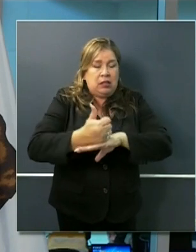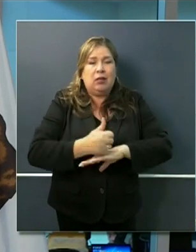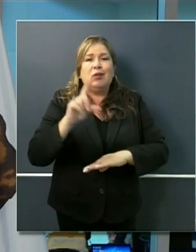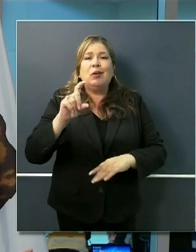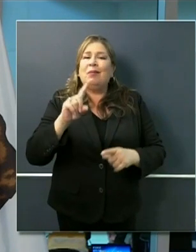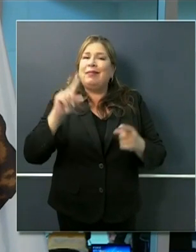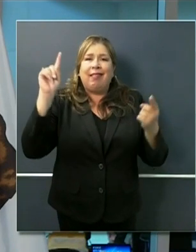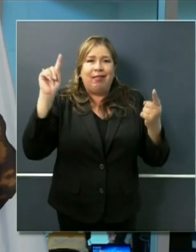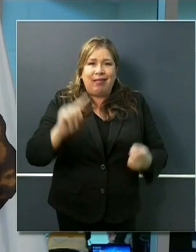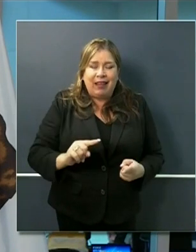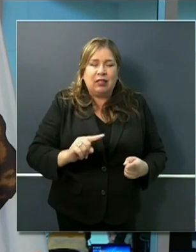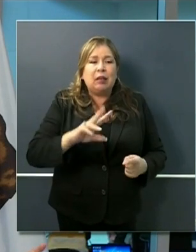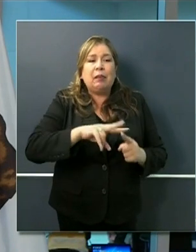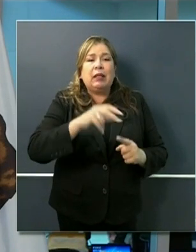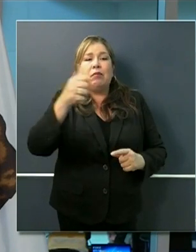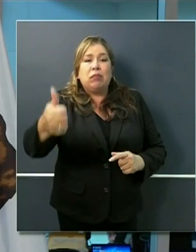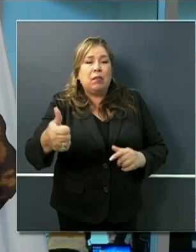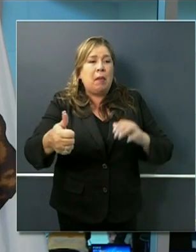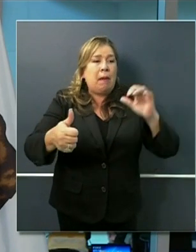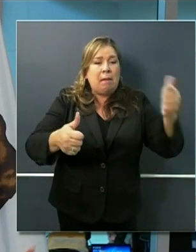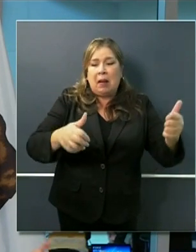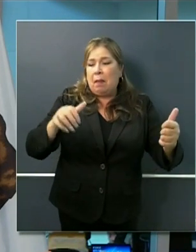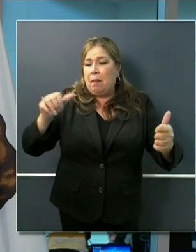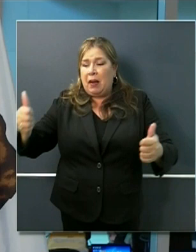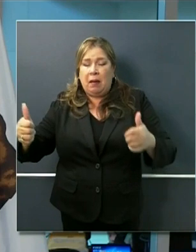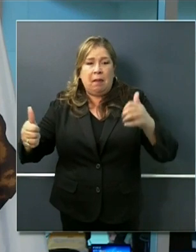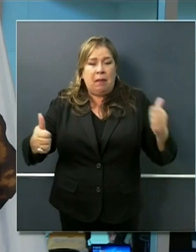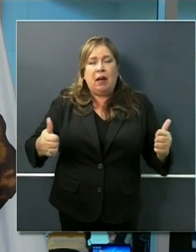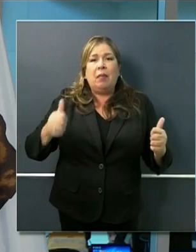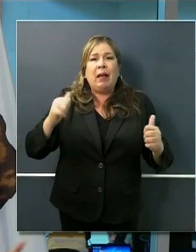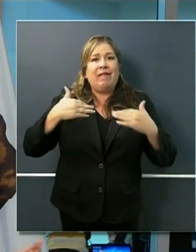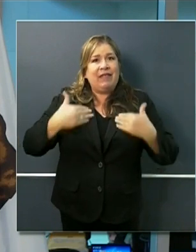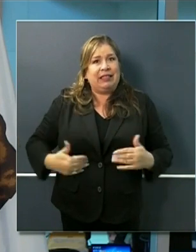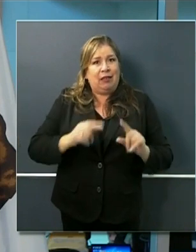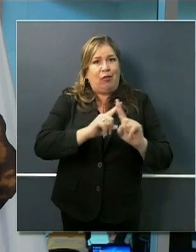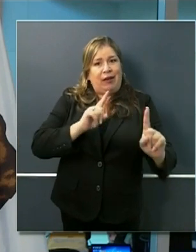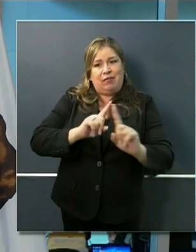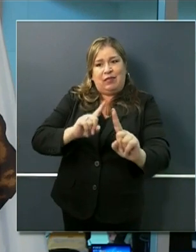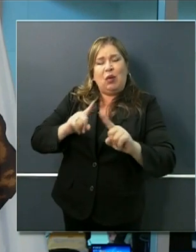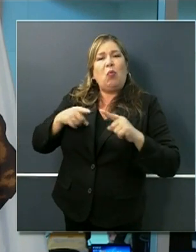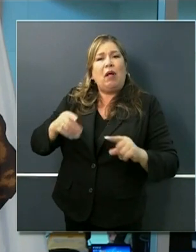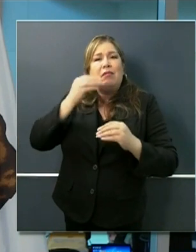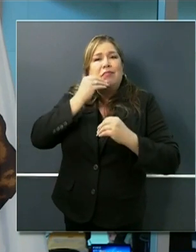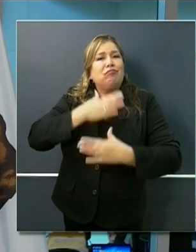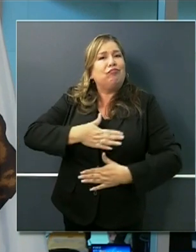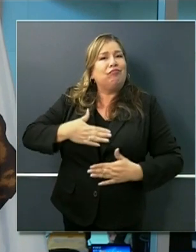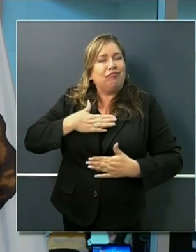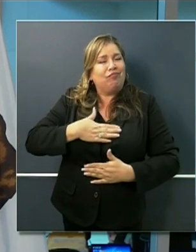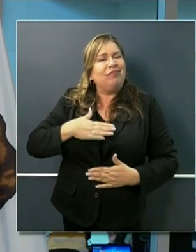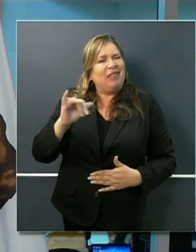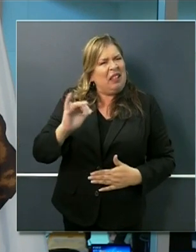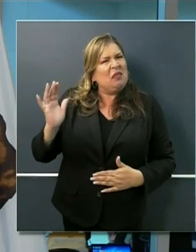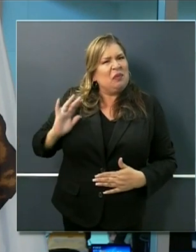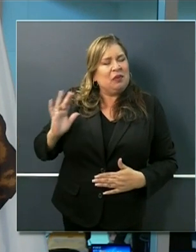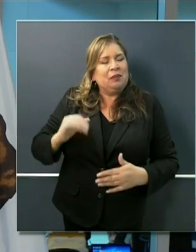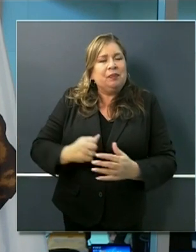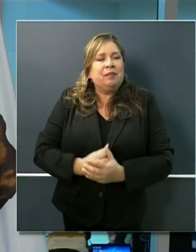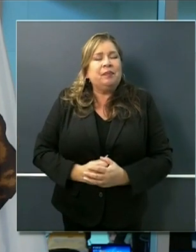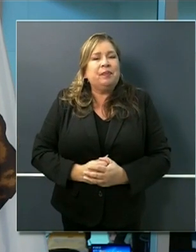distancing between one another when we're eating out protecting one another as we spend more time in places like we used to enjoy